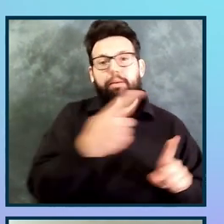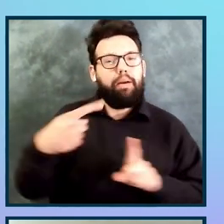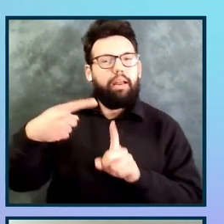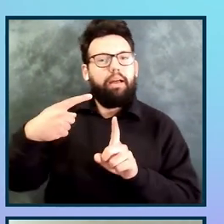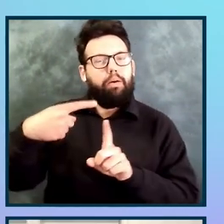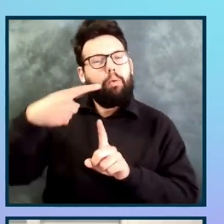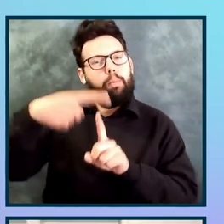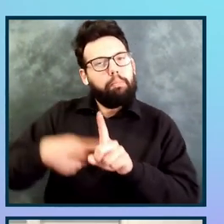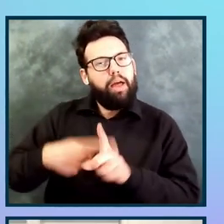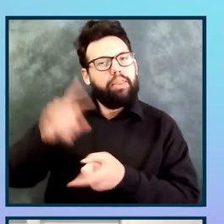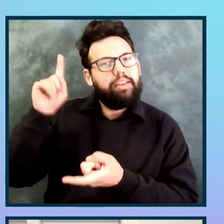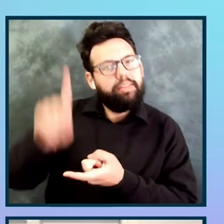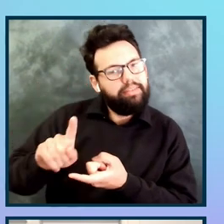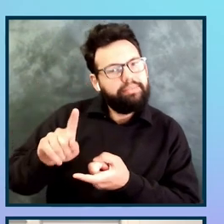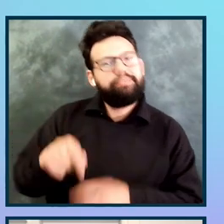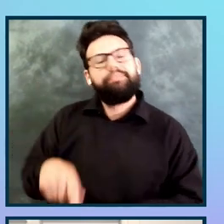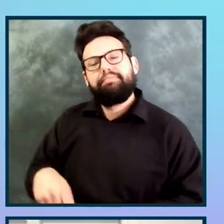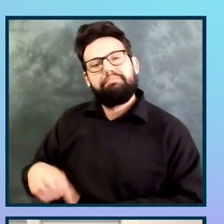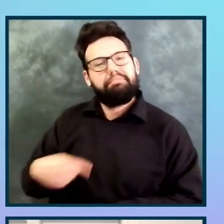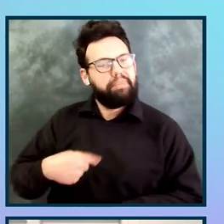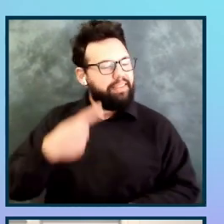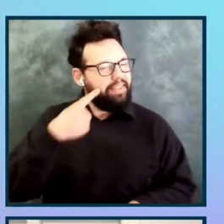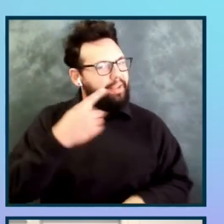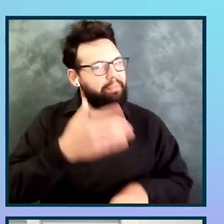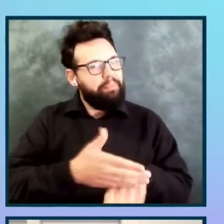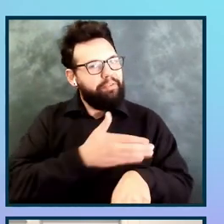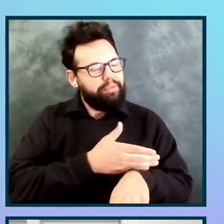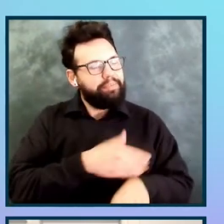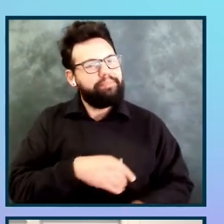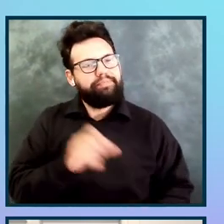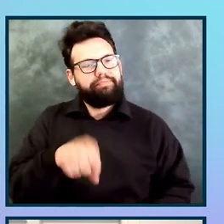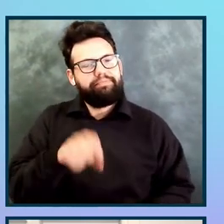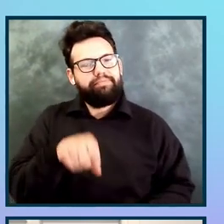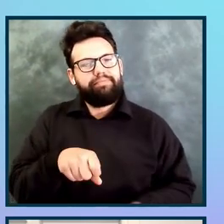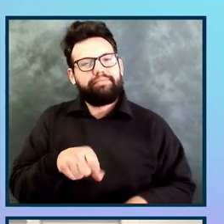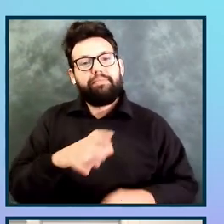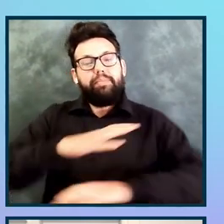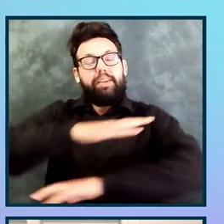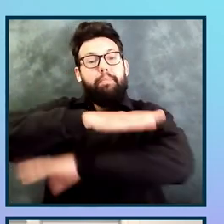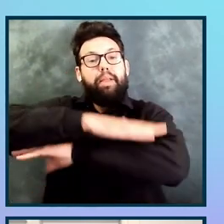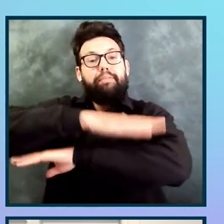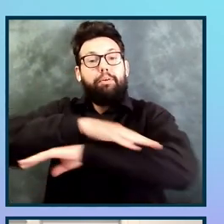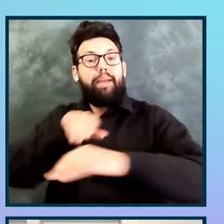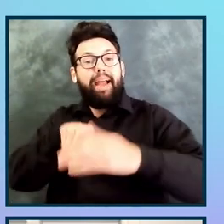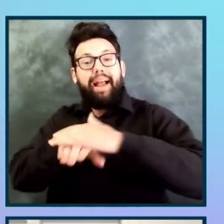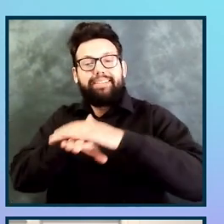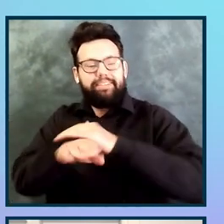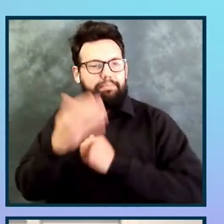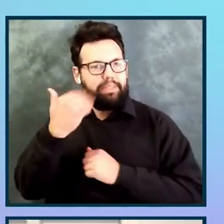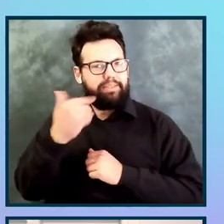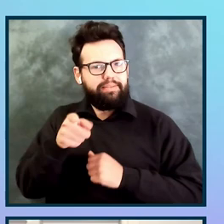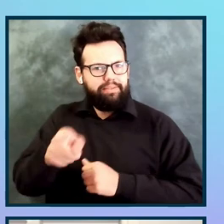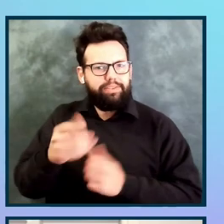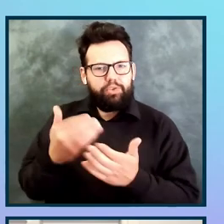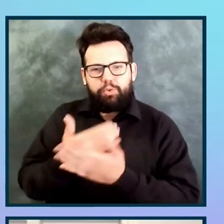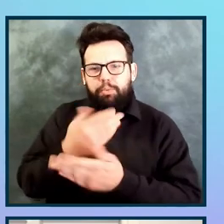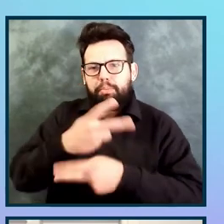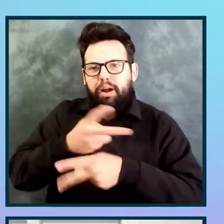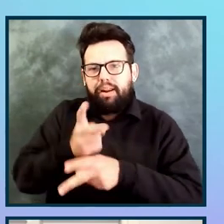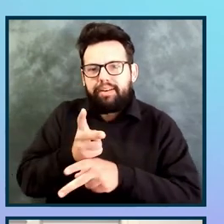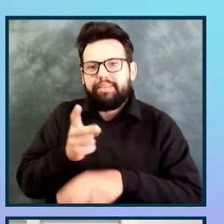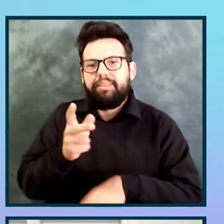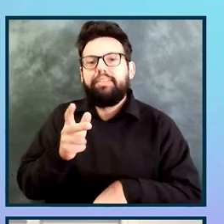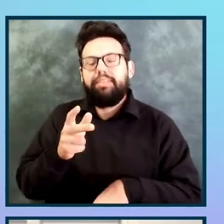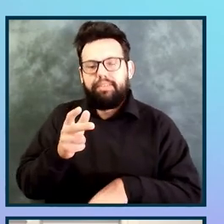I think it was an improvement too, because really part of the platform access is because this was a brand new product. So the product didn't really